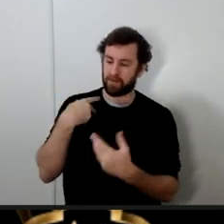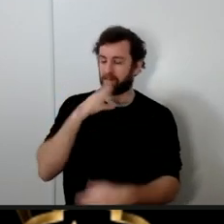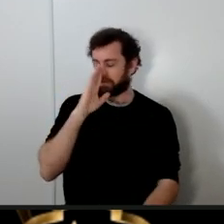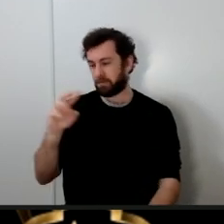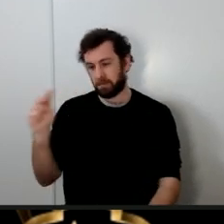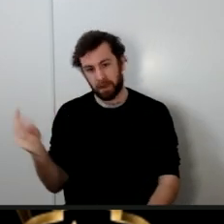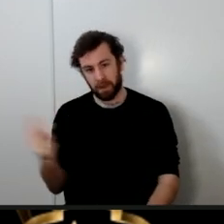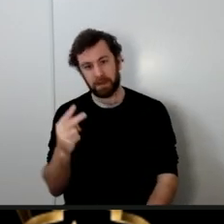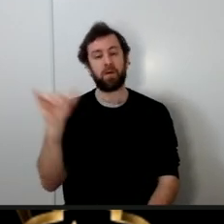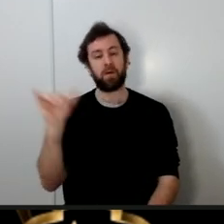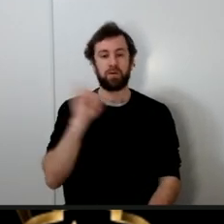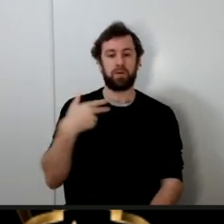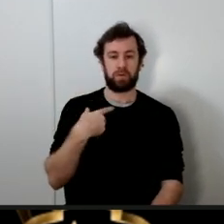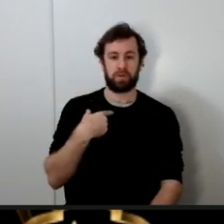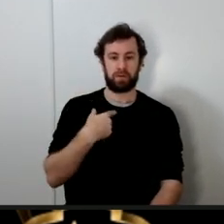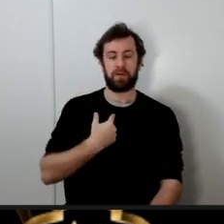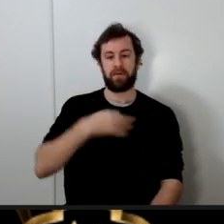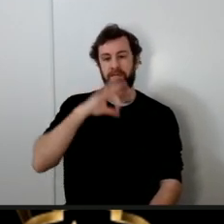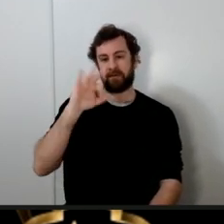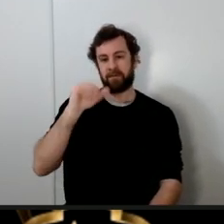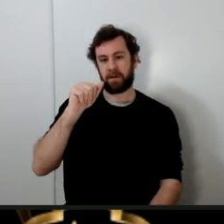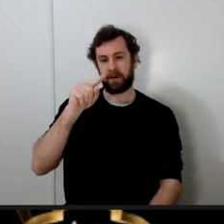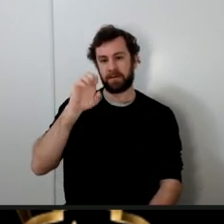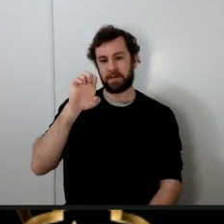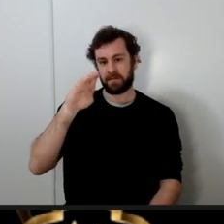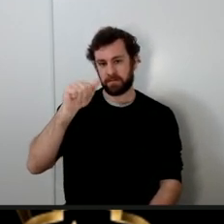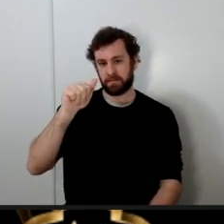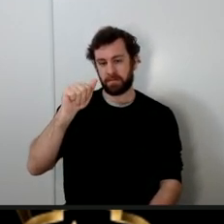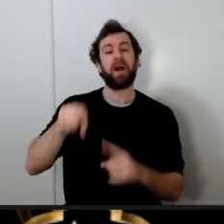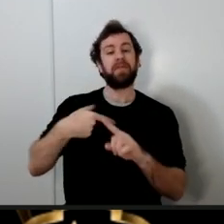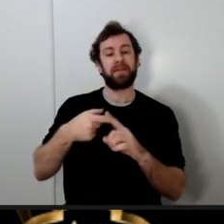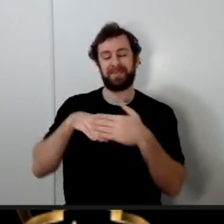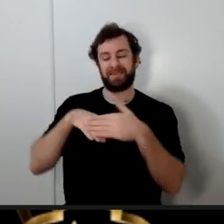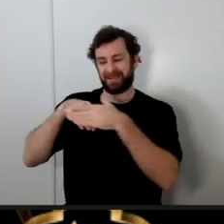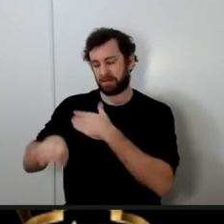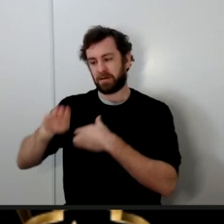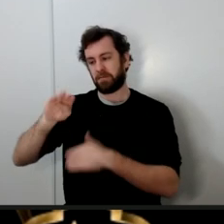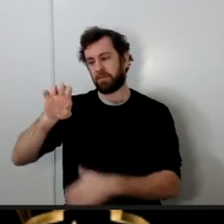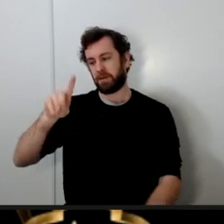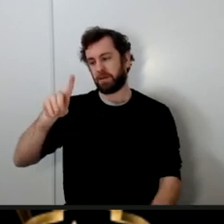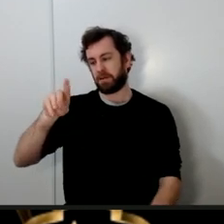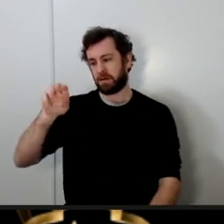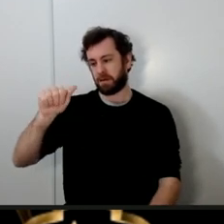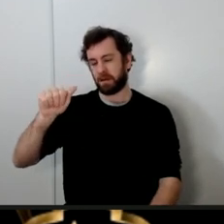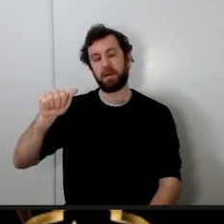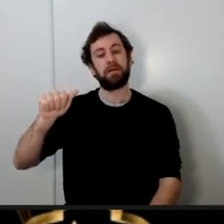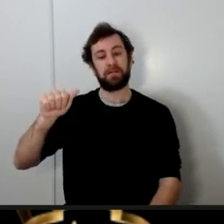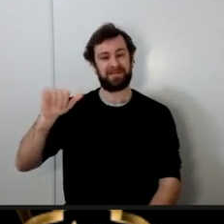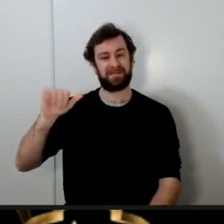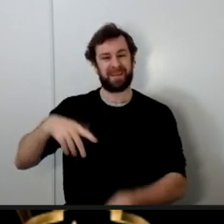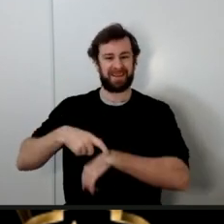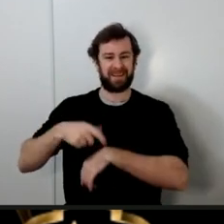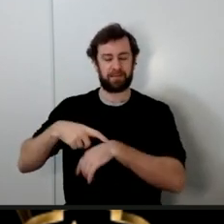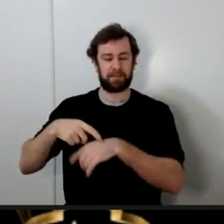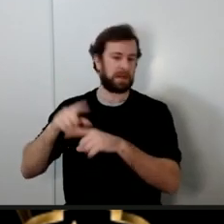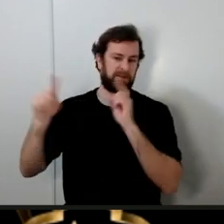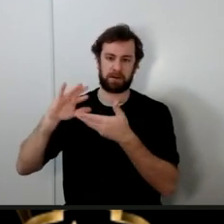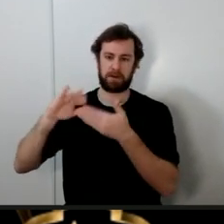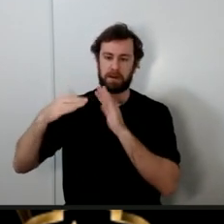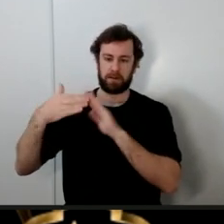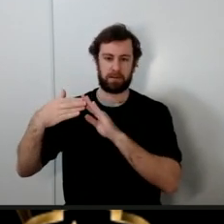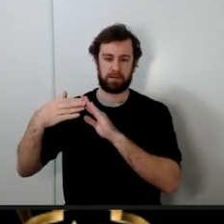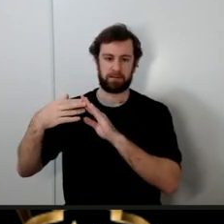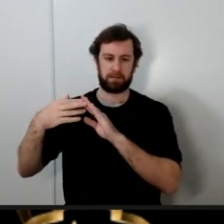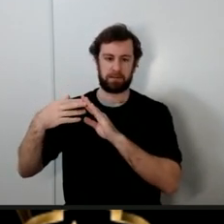and then the Prophet entered Medina at that time it was called Yathrib the people of Medina begged the Prophet to stay in their